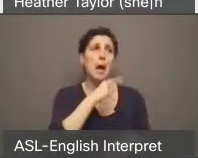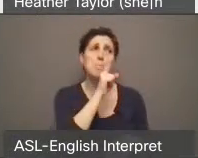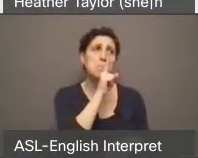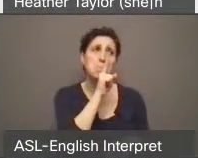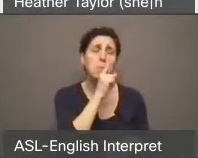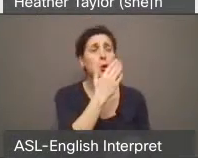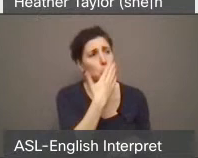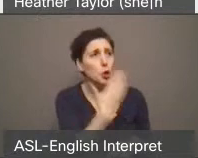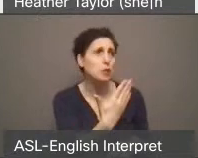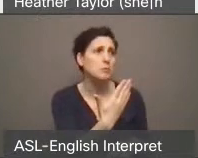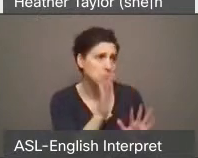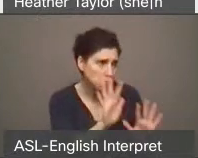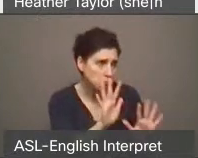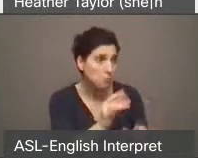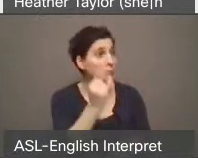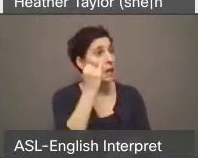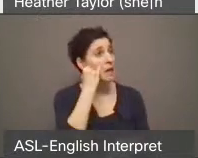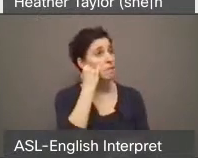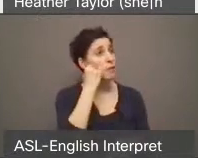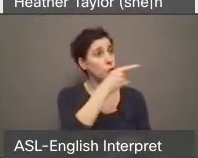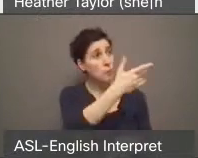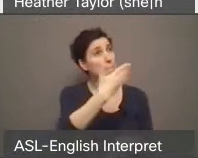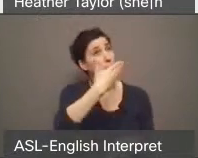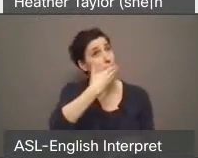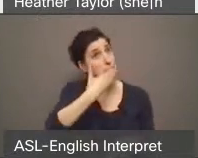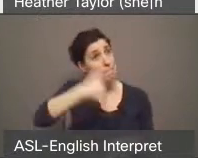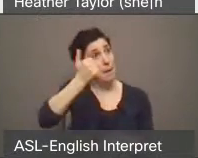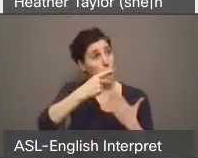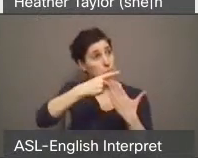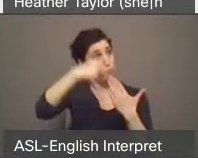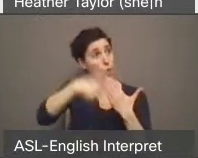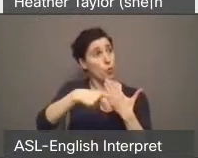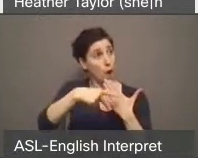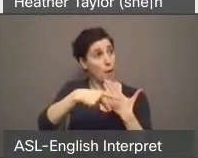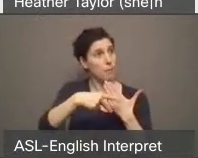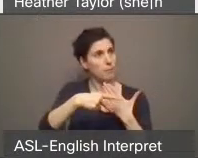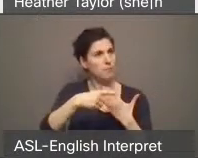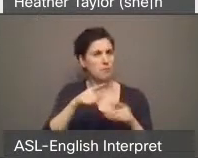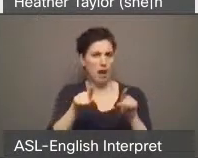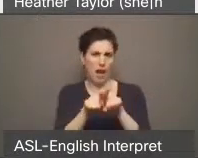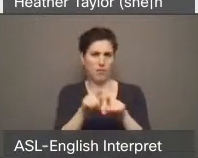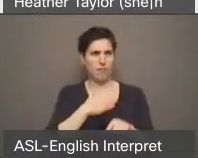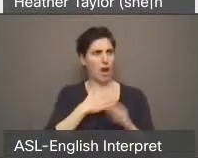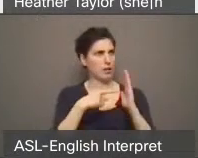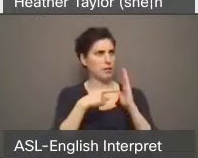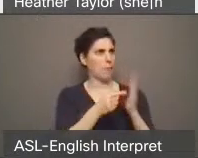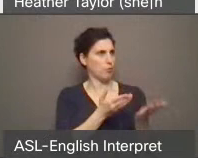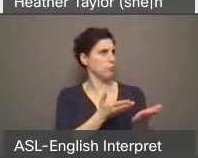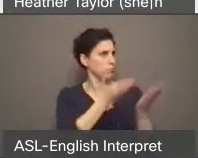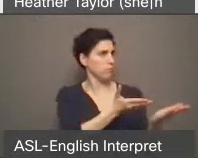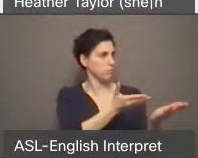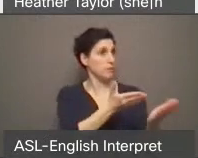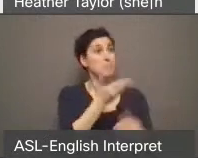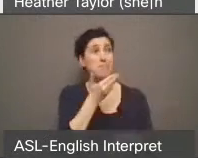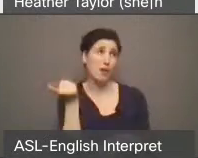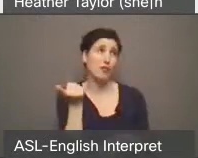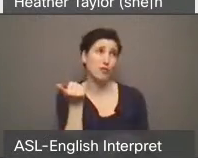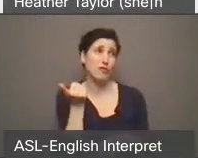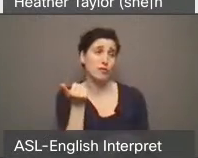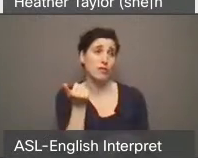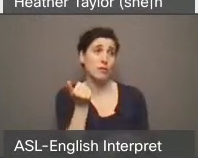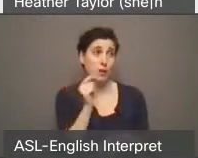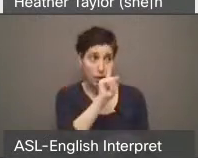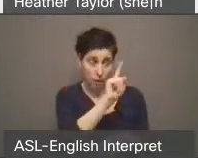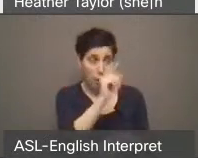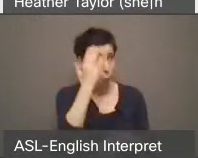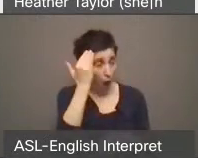a more robust program, like the one we're proposing, it would be, it would be better. There's no opportunity for